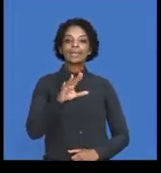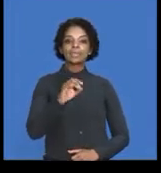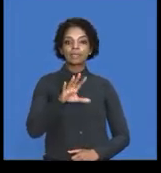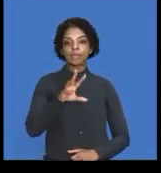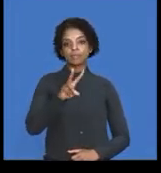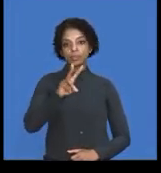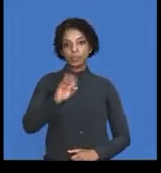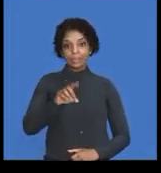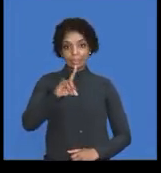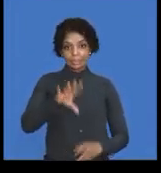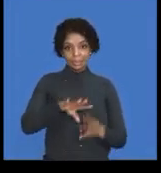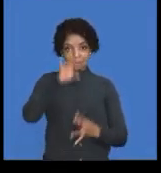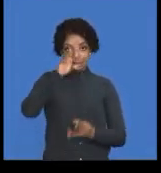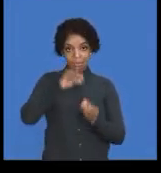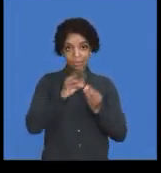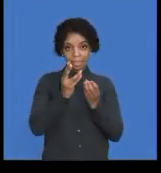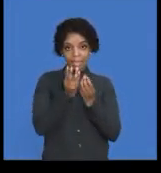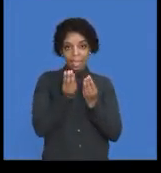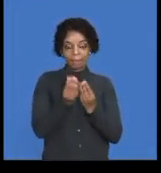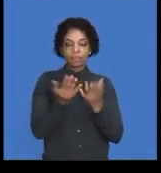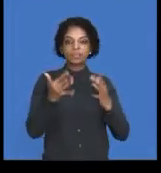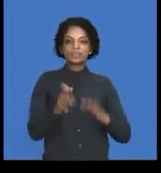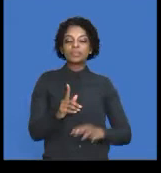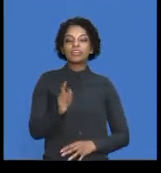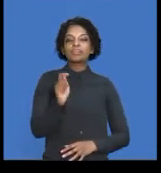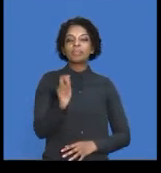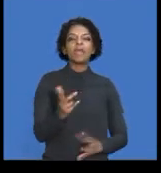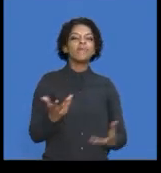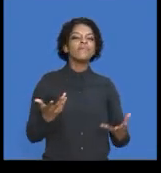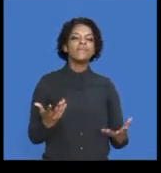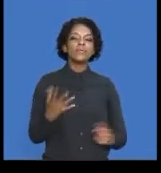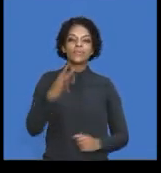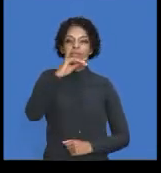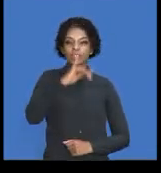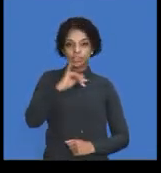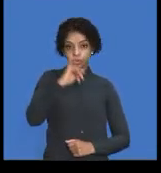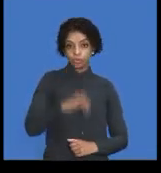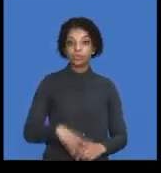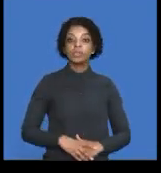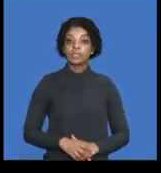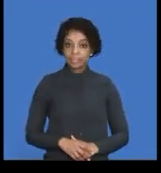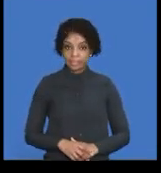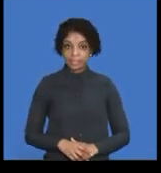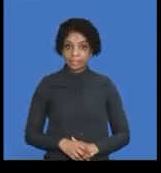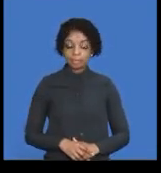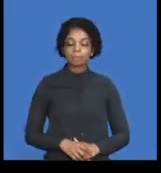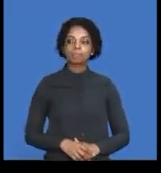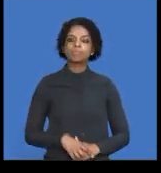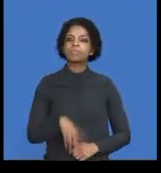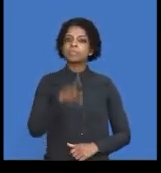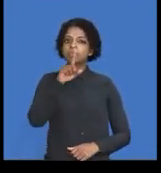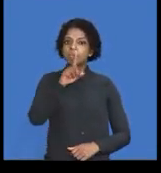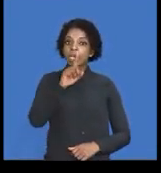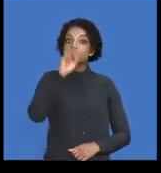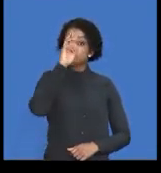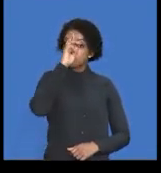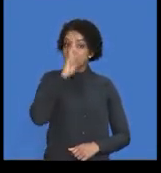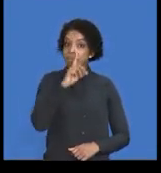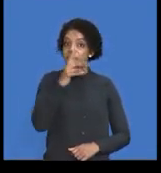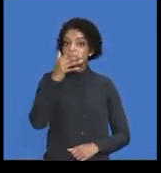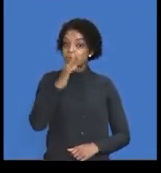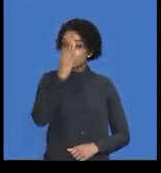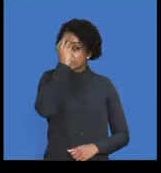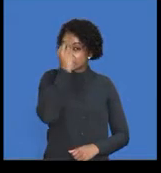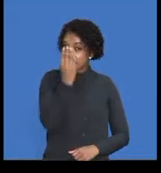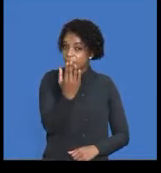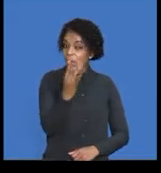was the total amount that was paid for insurance. Okay? Now, remember, they told you that